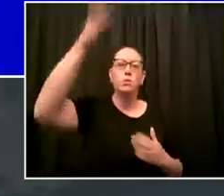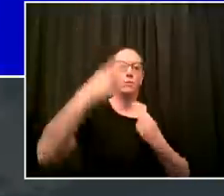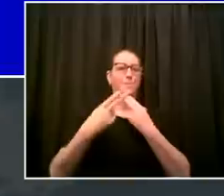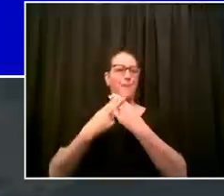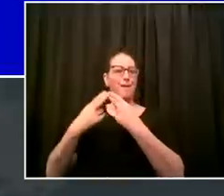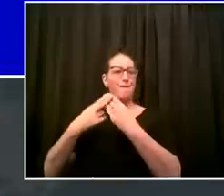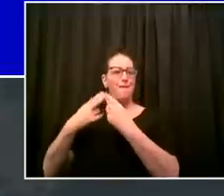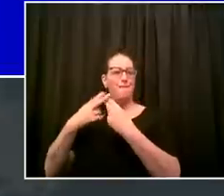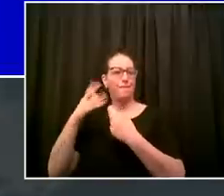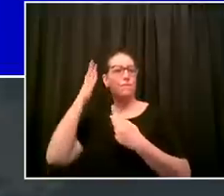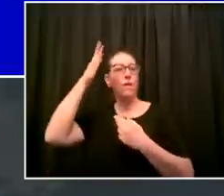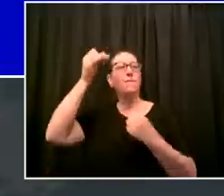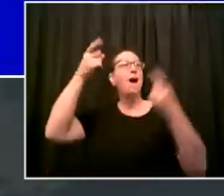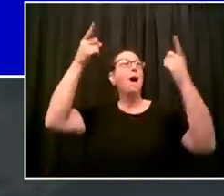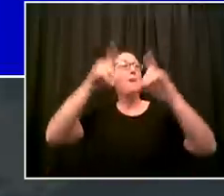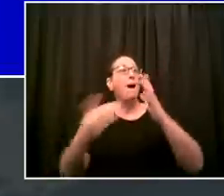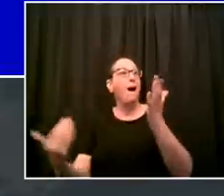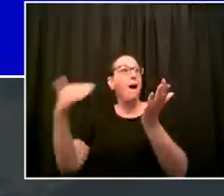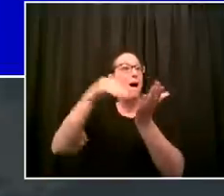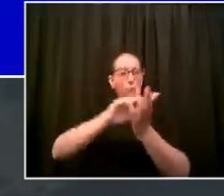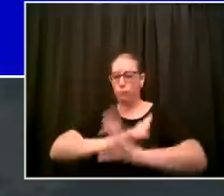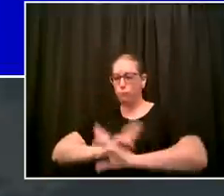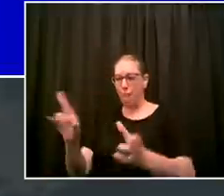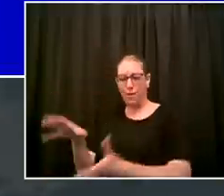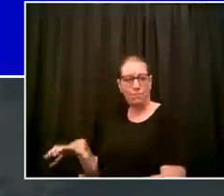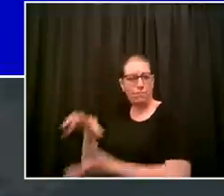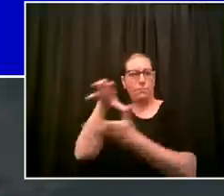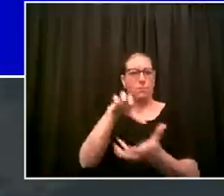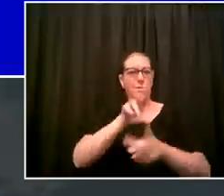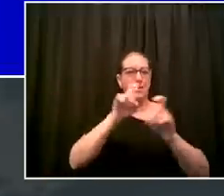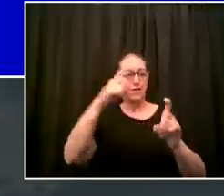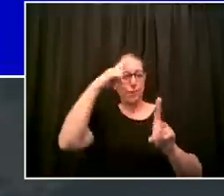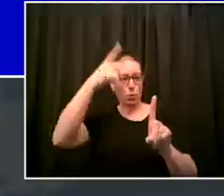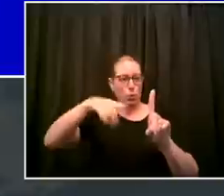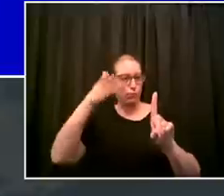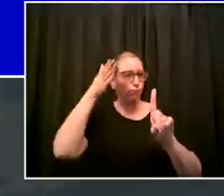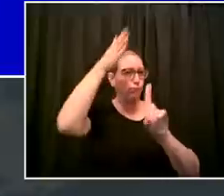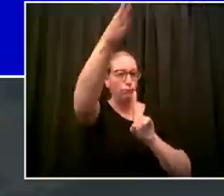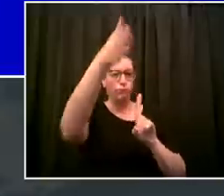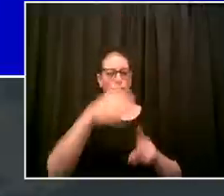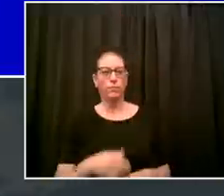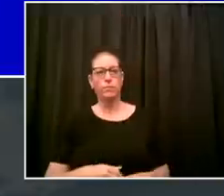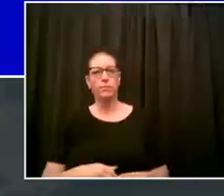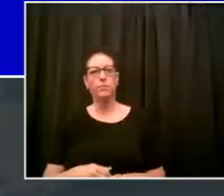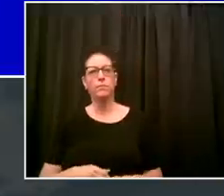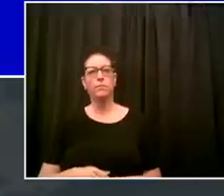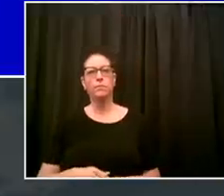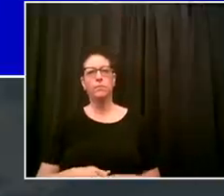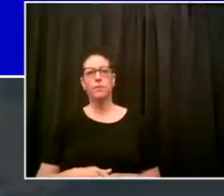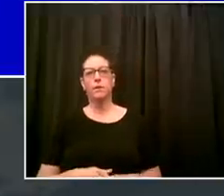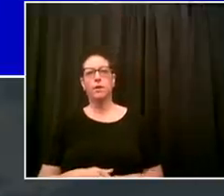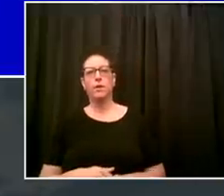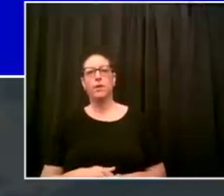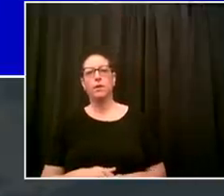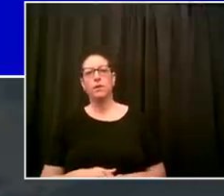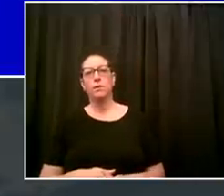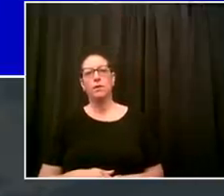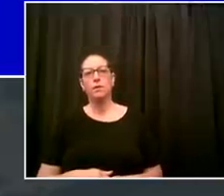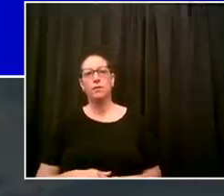thrown at us this is about building the capacity produced right here and to protect ourselves now